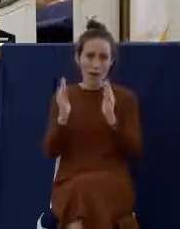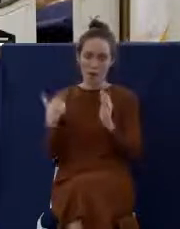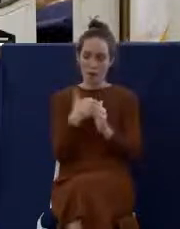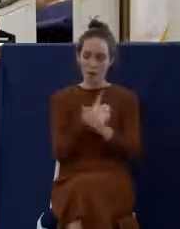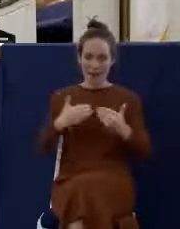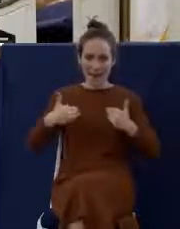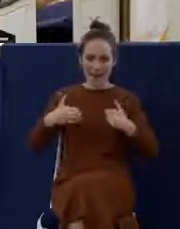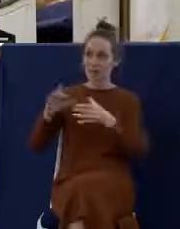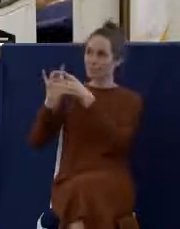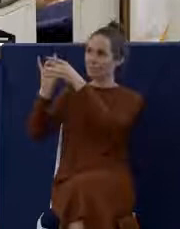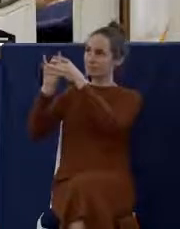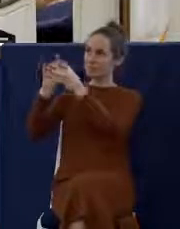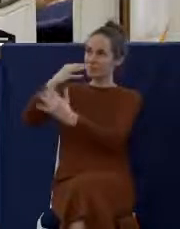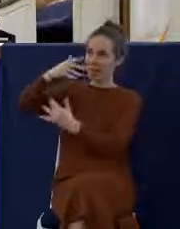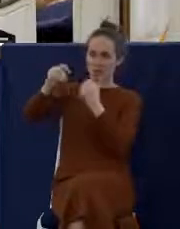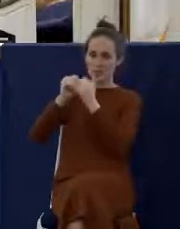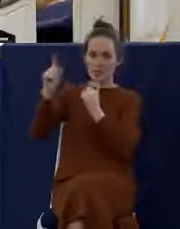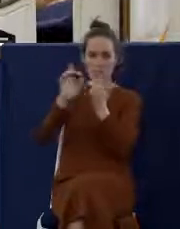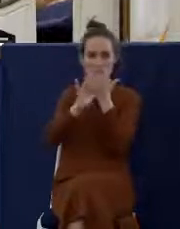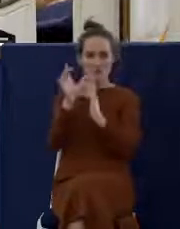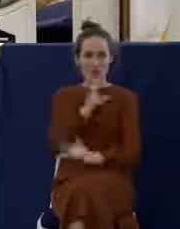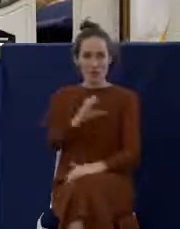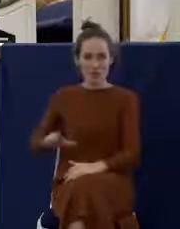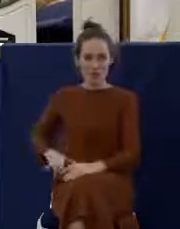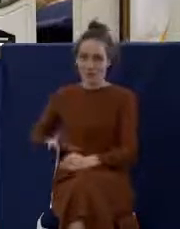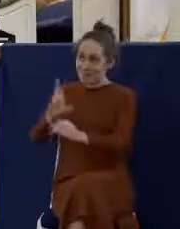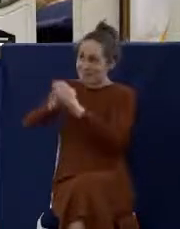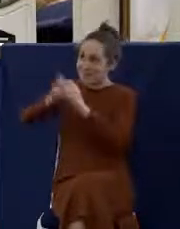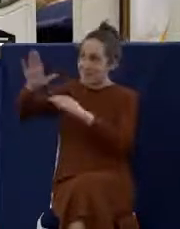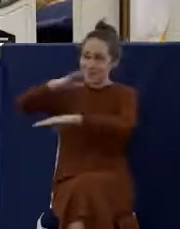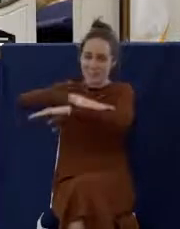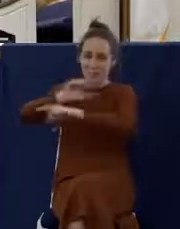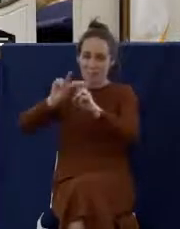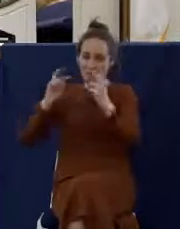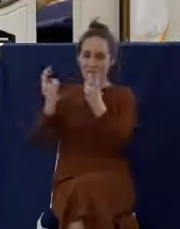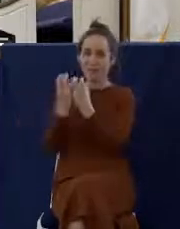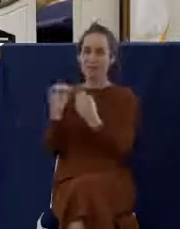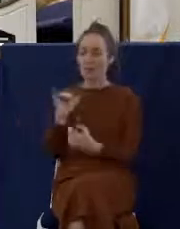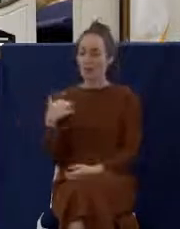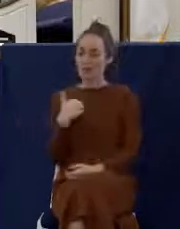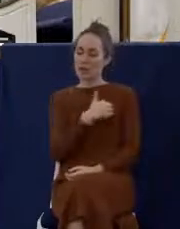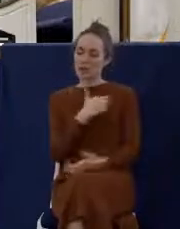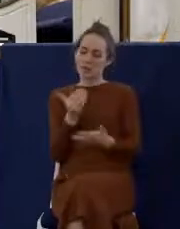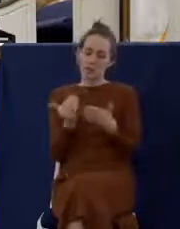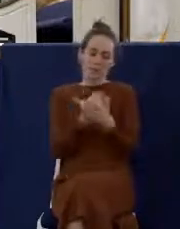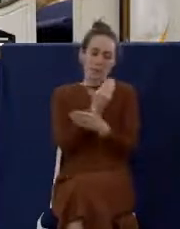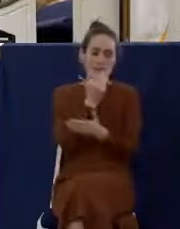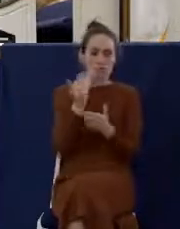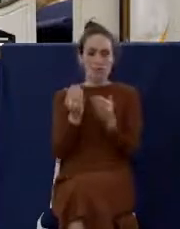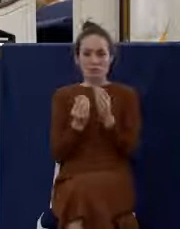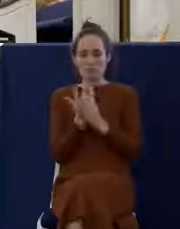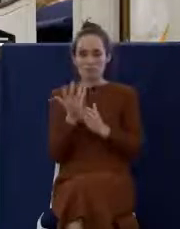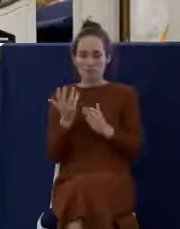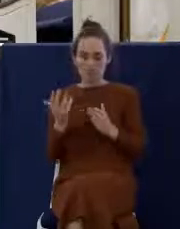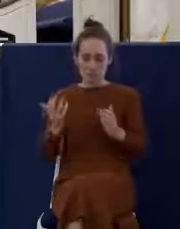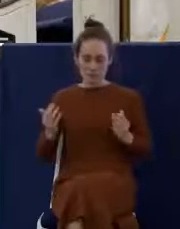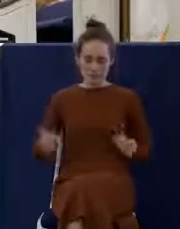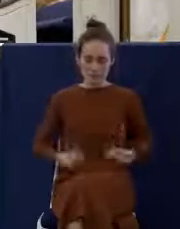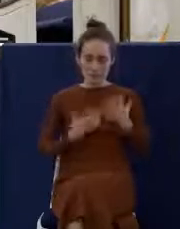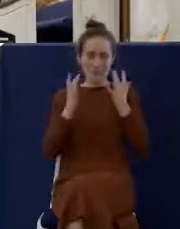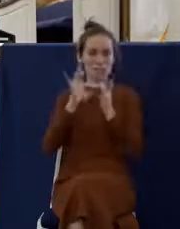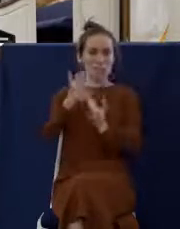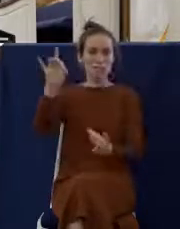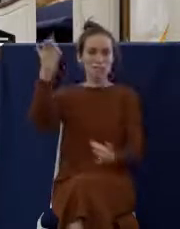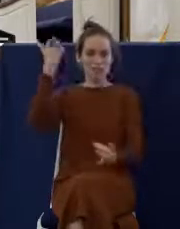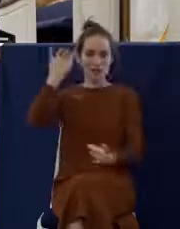Jesus Christ at his table. There's a sense in which we are refreshed spiritually when we remember the Lord Jesus